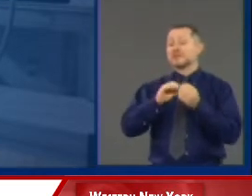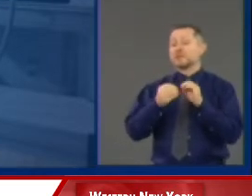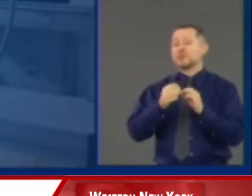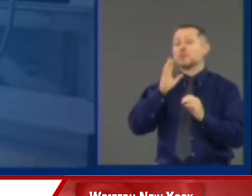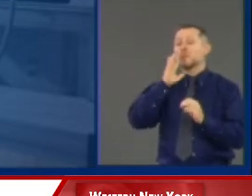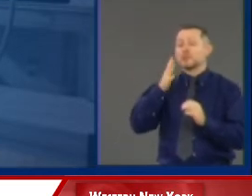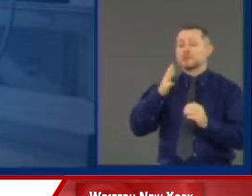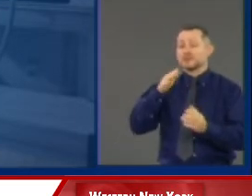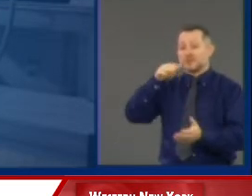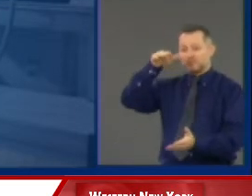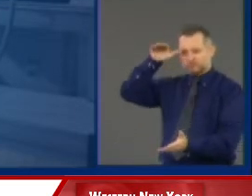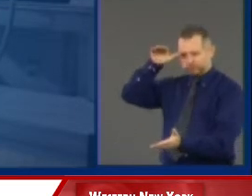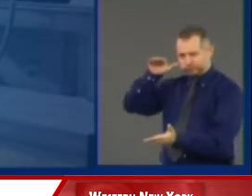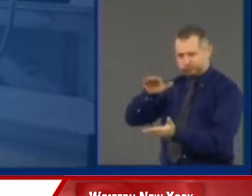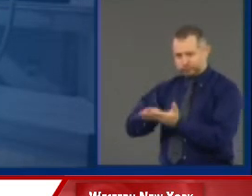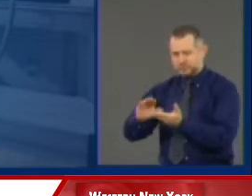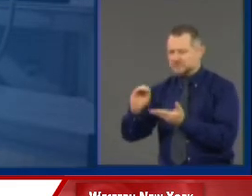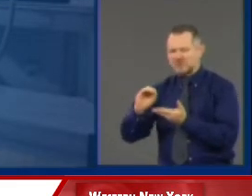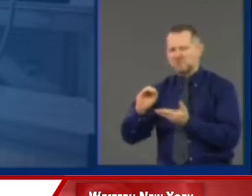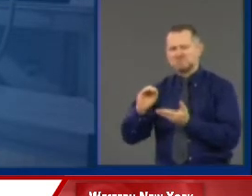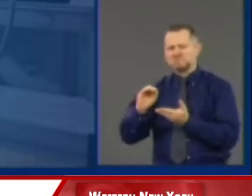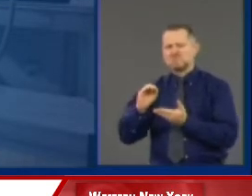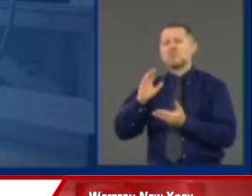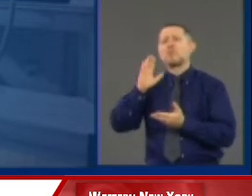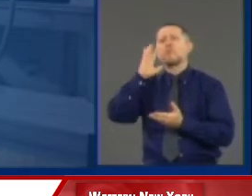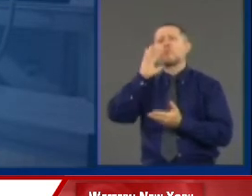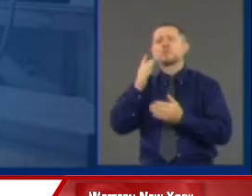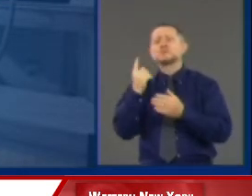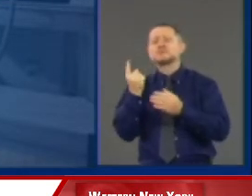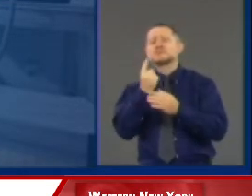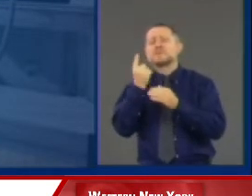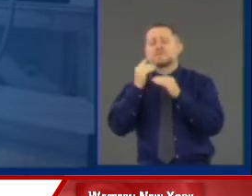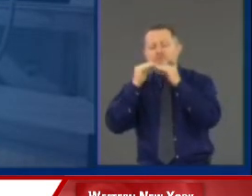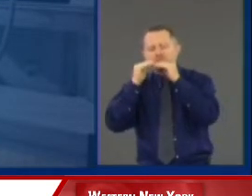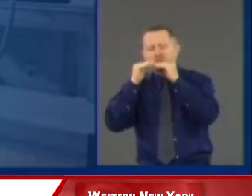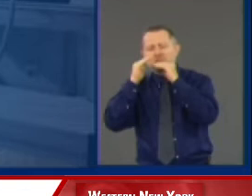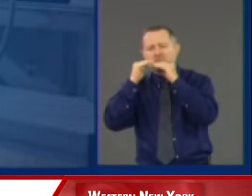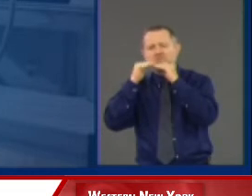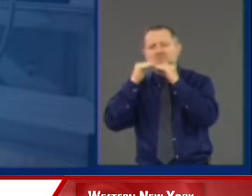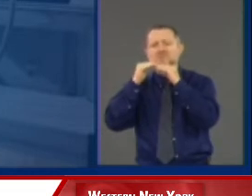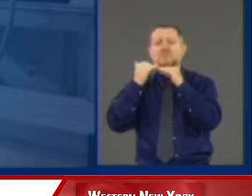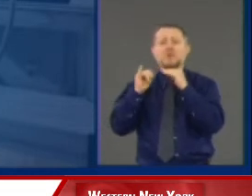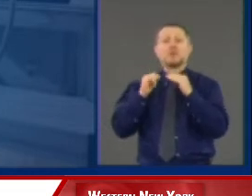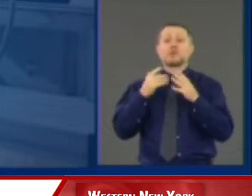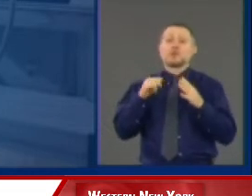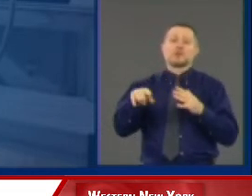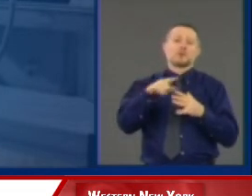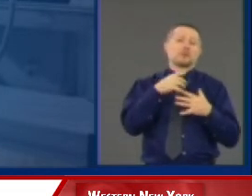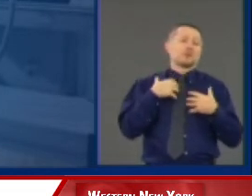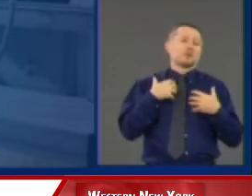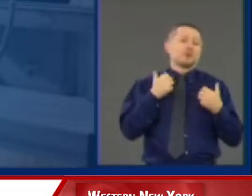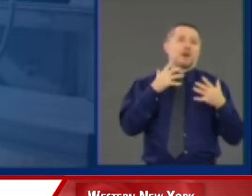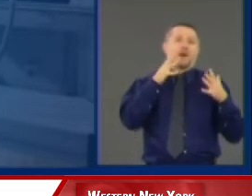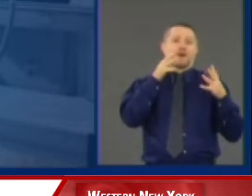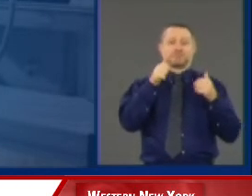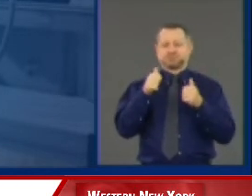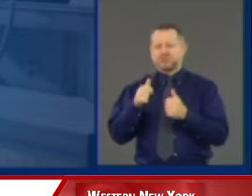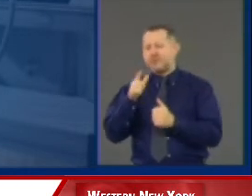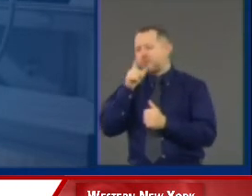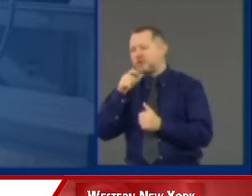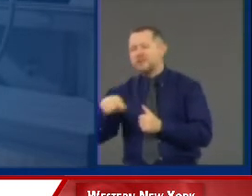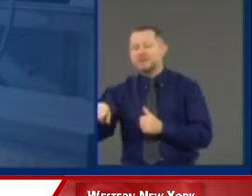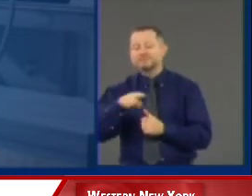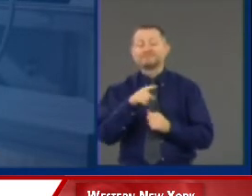drop any lower, right? Because people who are gravely ill and contract the COVID